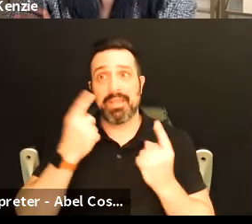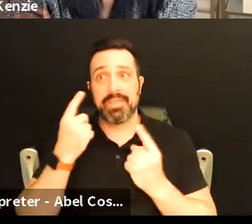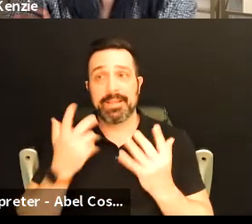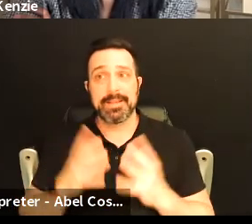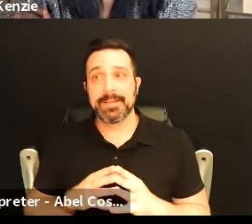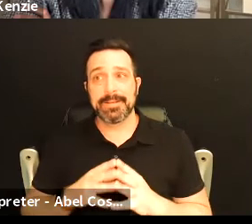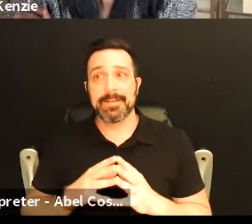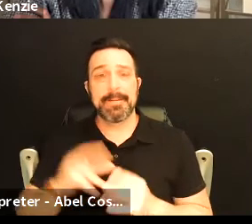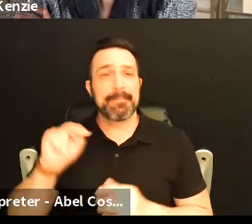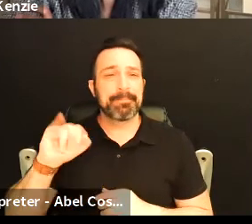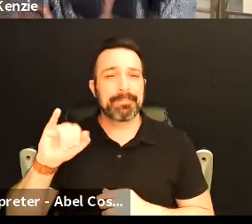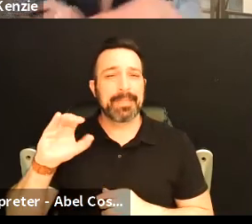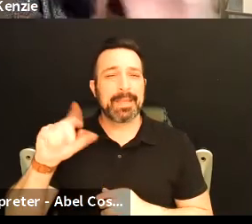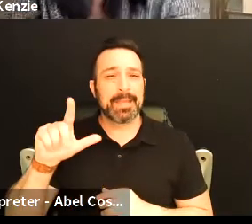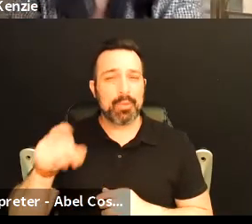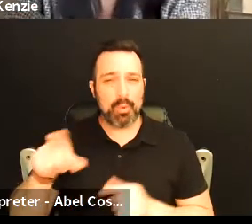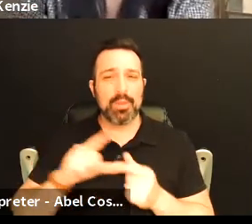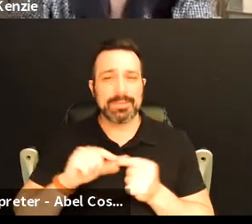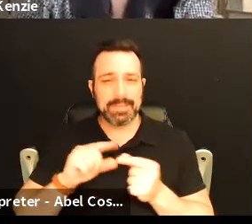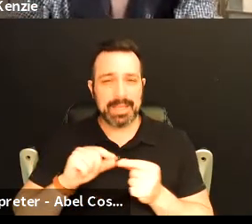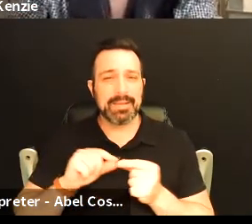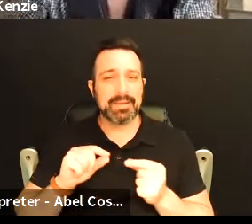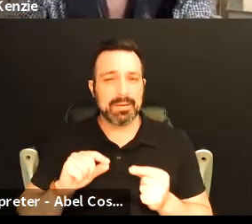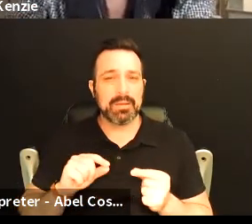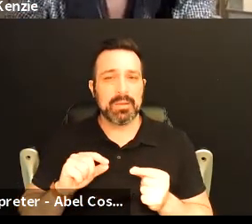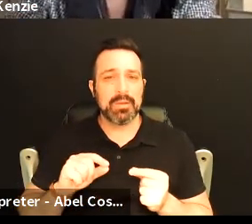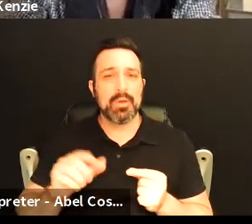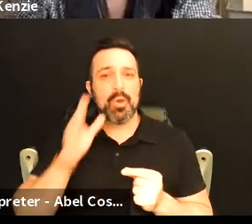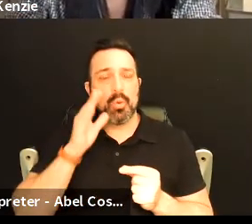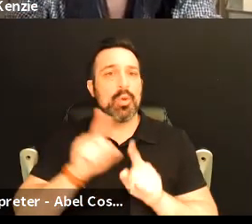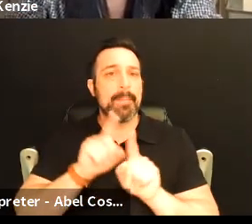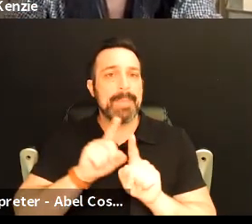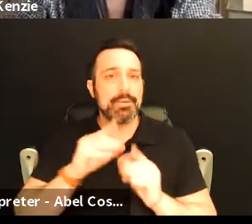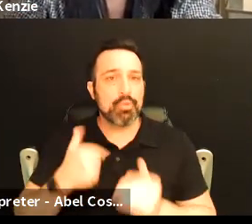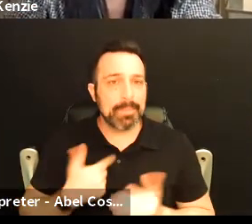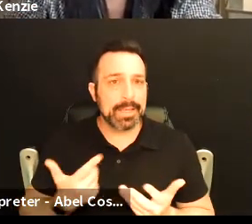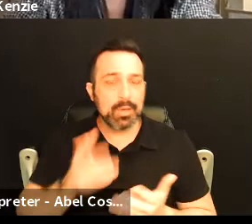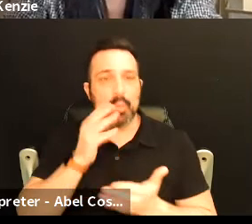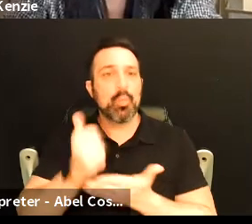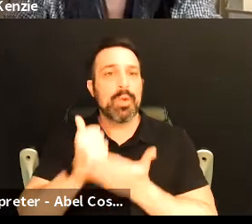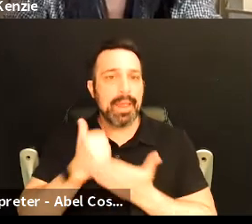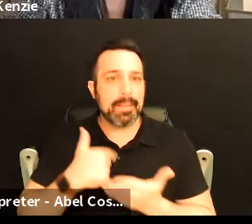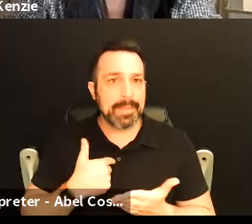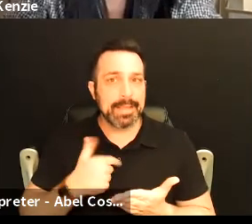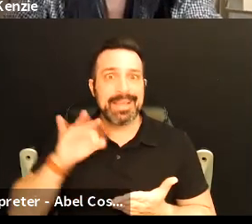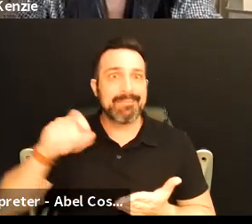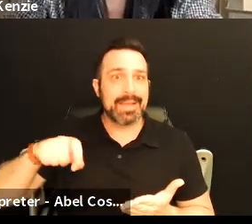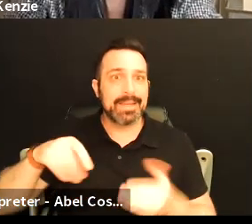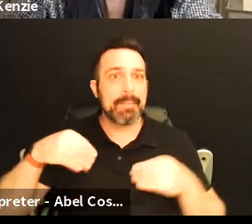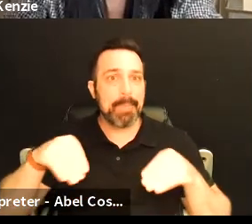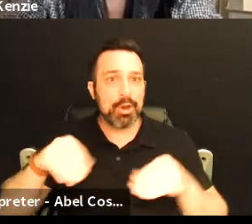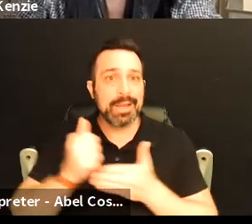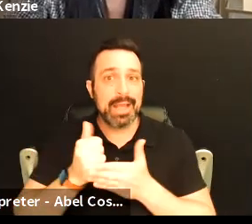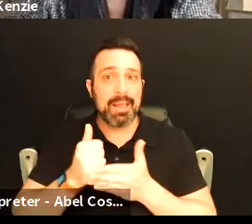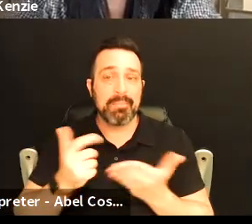nicole said would um would mentor me would would help me if i needed marketing help